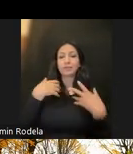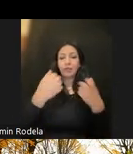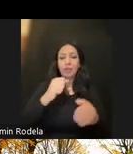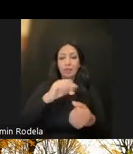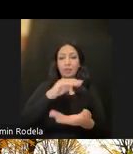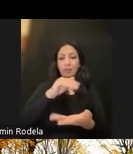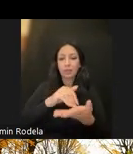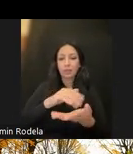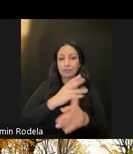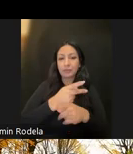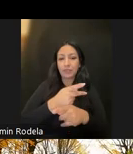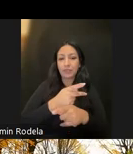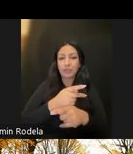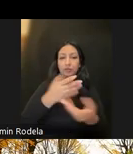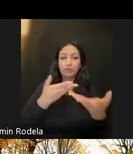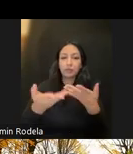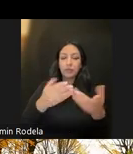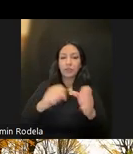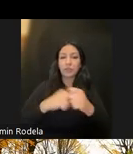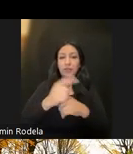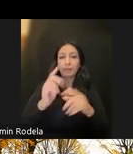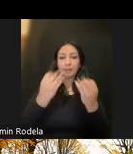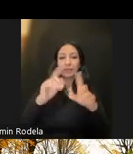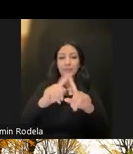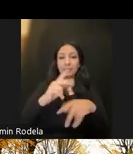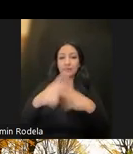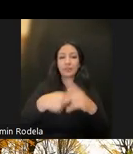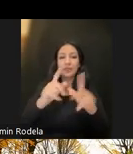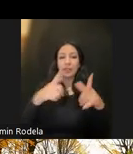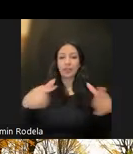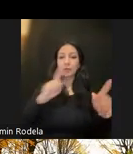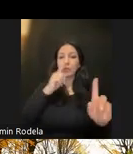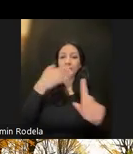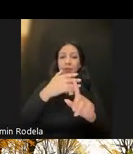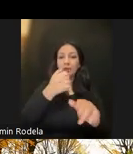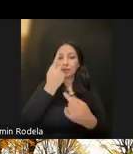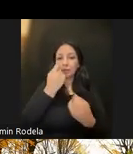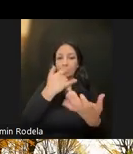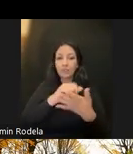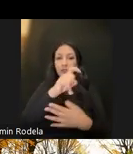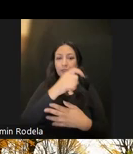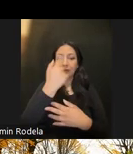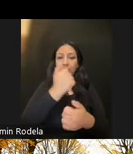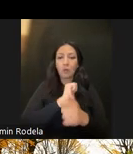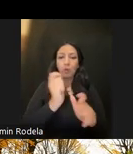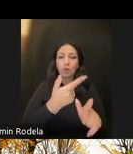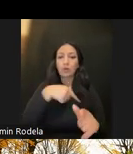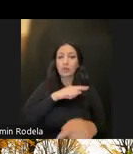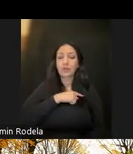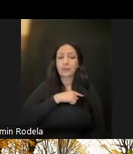consumer listening sessions in many languages across the state, really targeting and understanding the needs of all of our